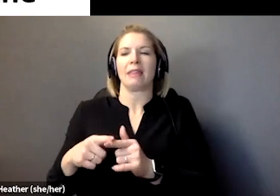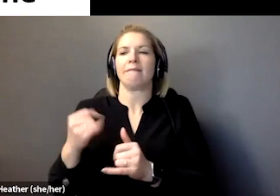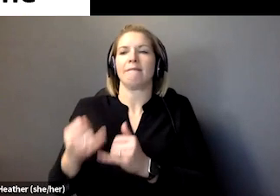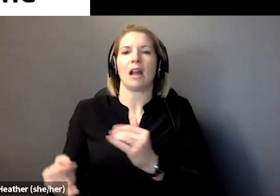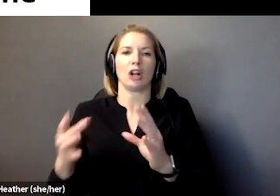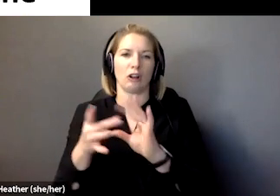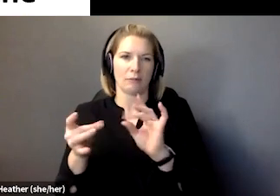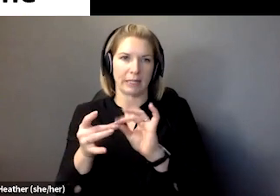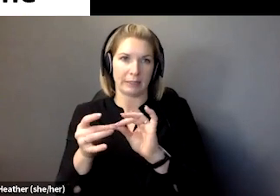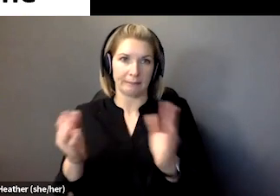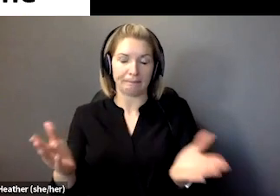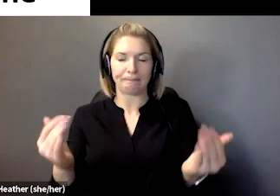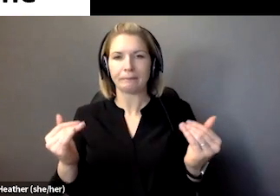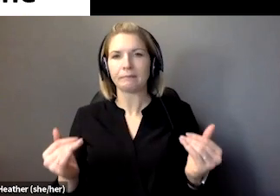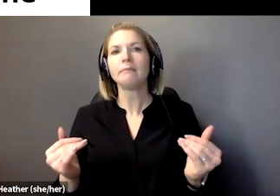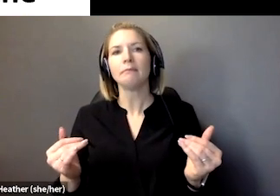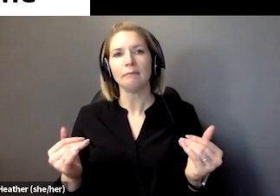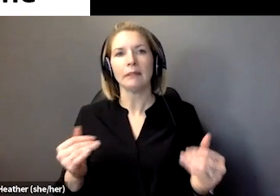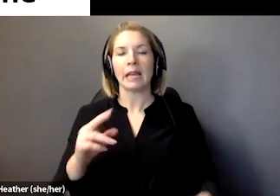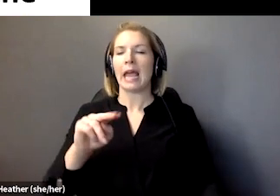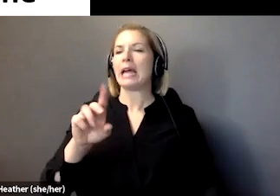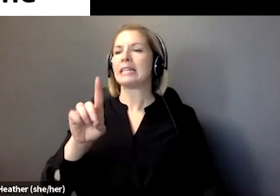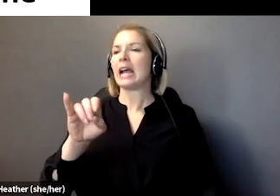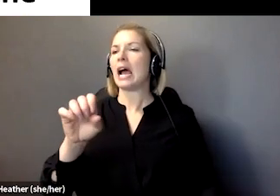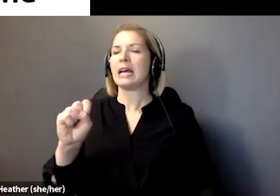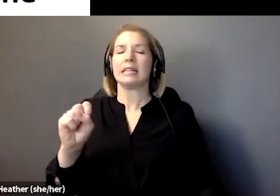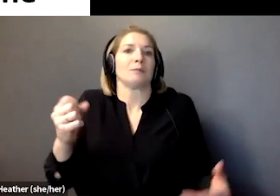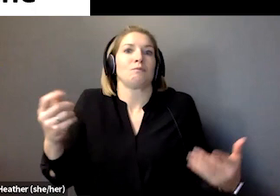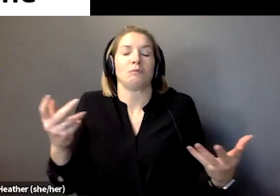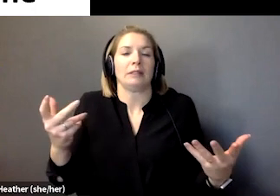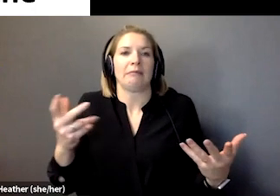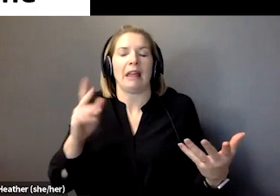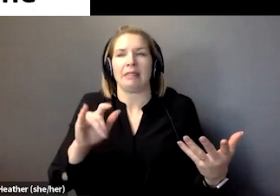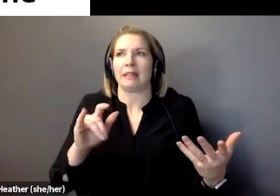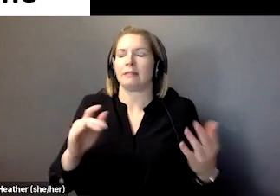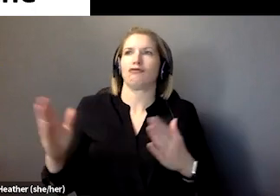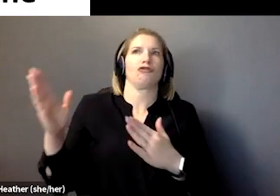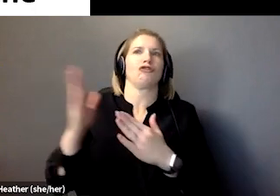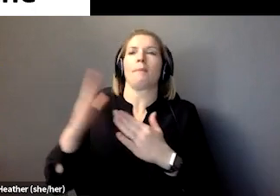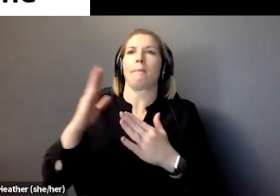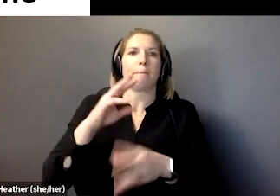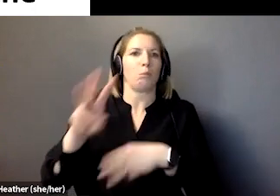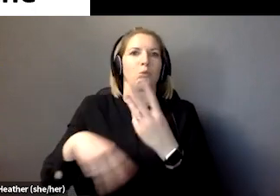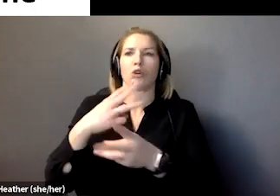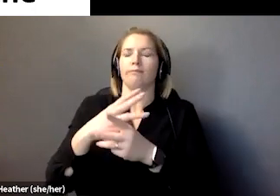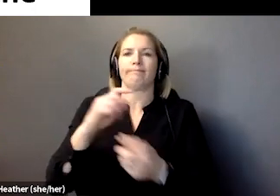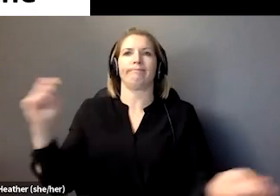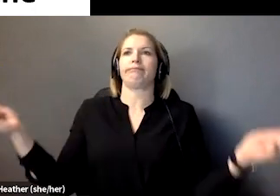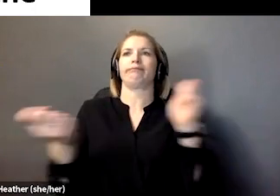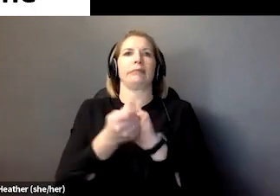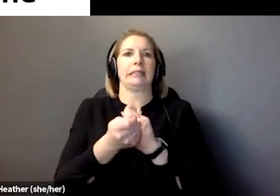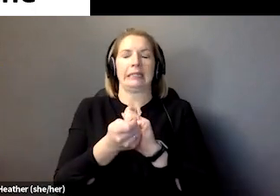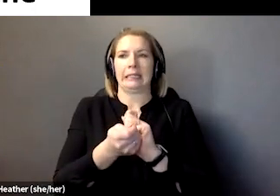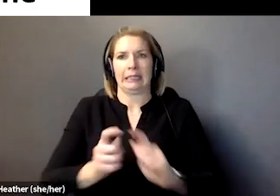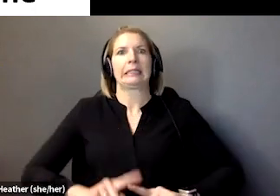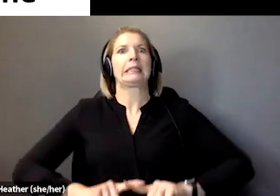slide. The NDIS is a world leading reform. It's truly unique in the